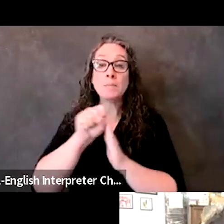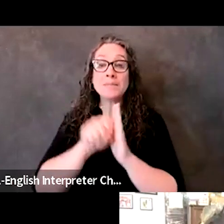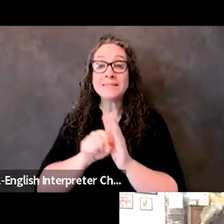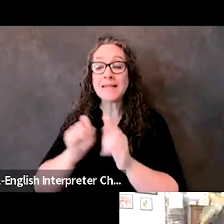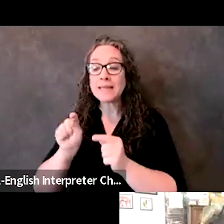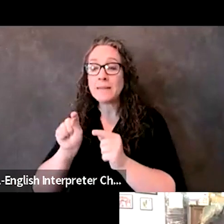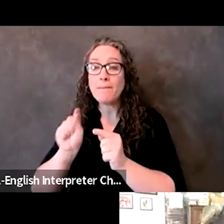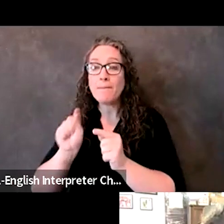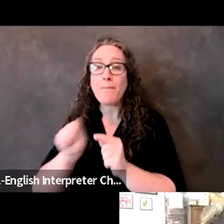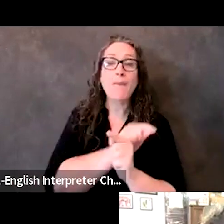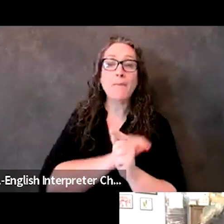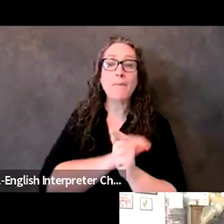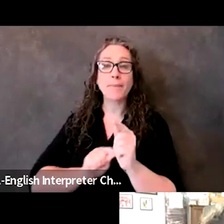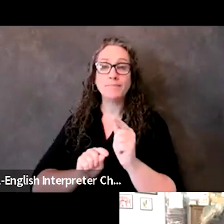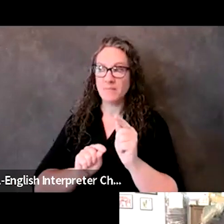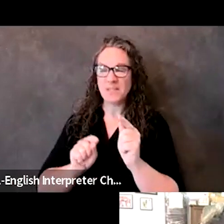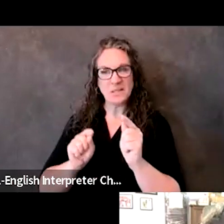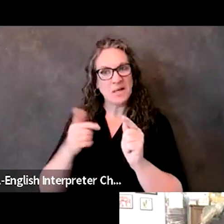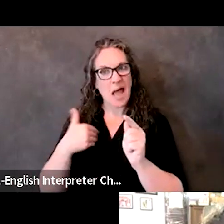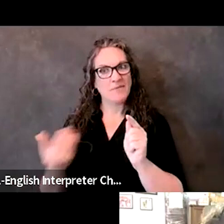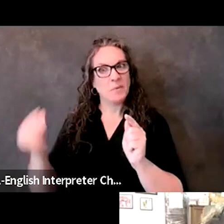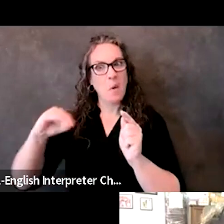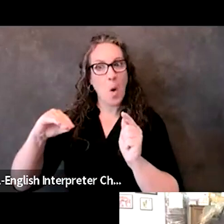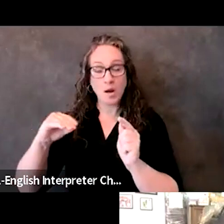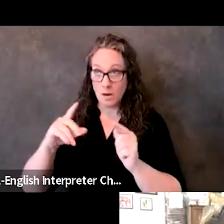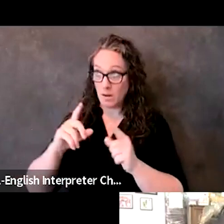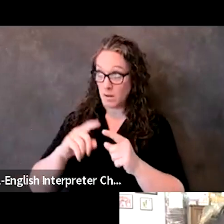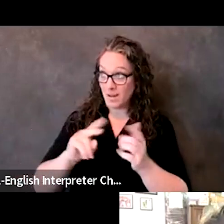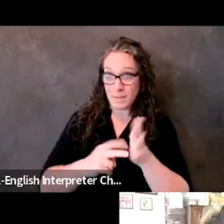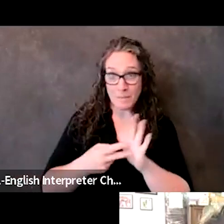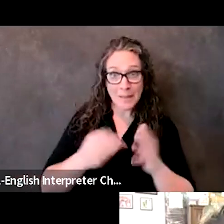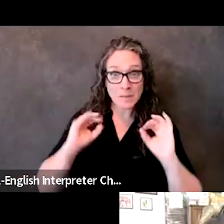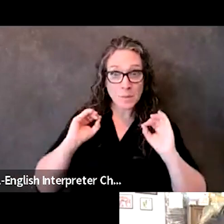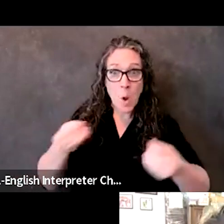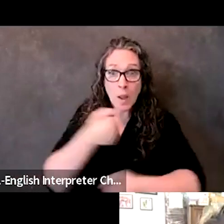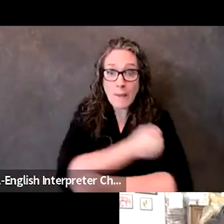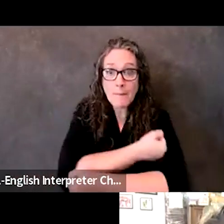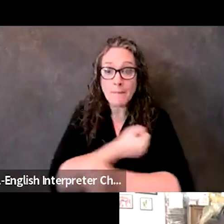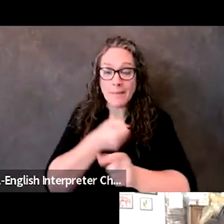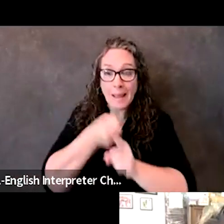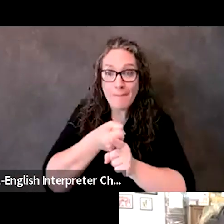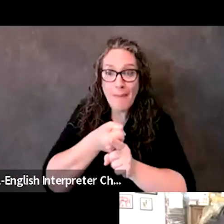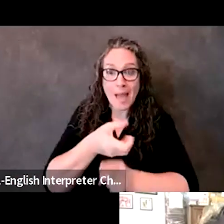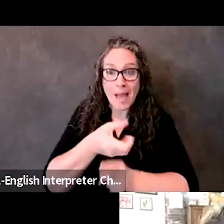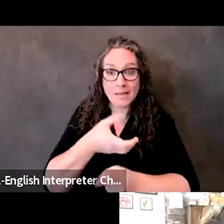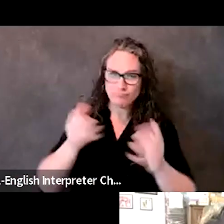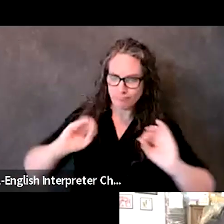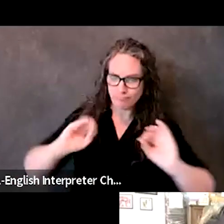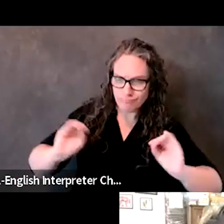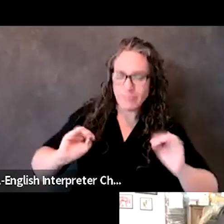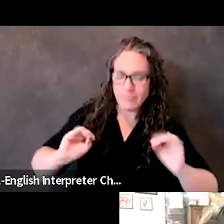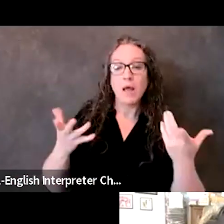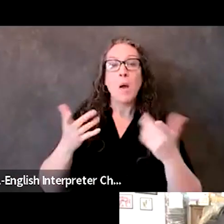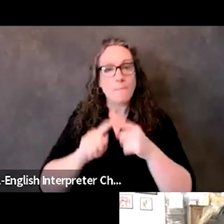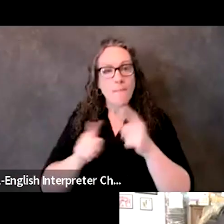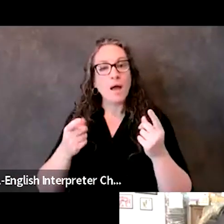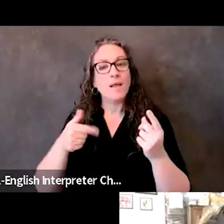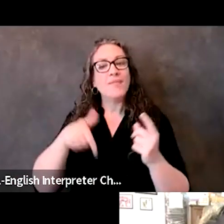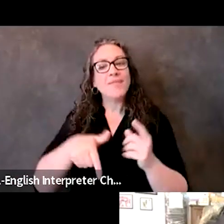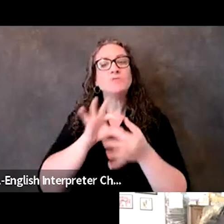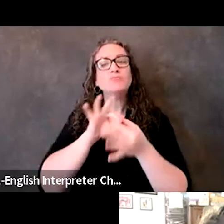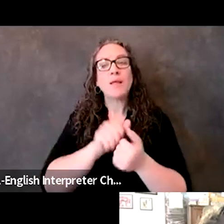we can't be impactful. You know, you work group is about relationships, situational awareness, amplifying